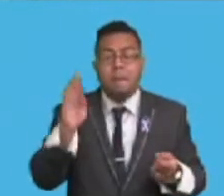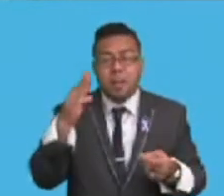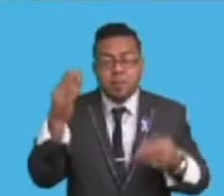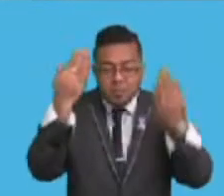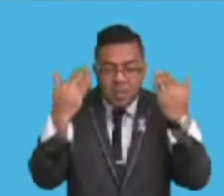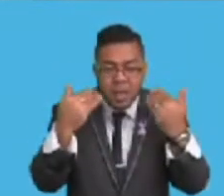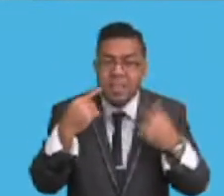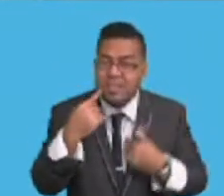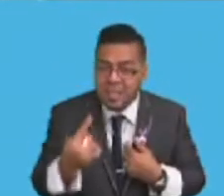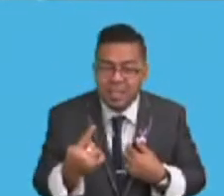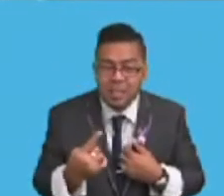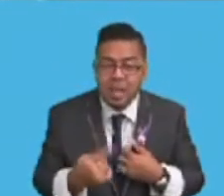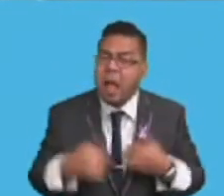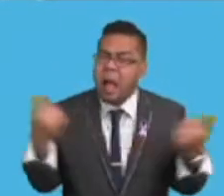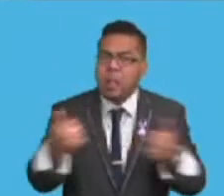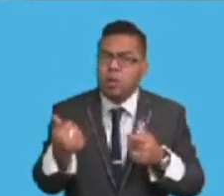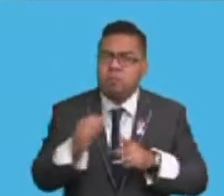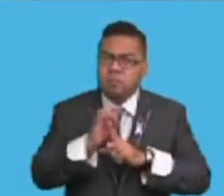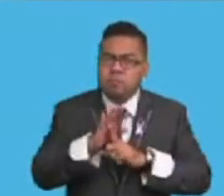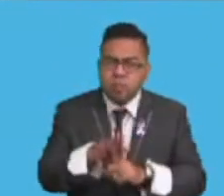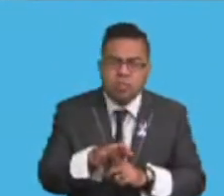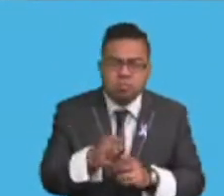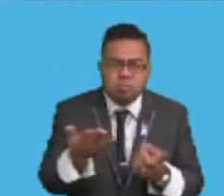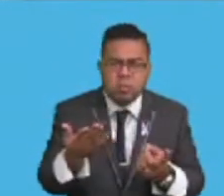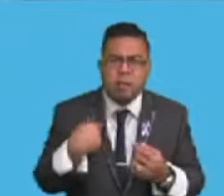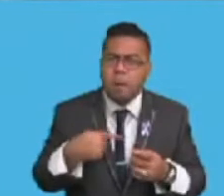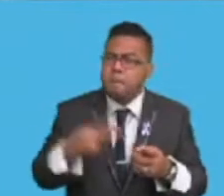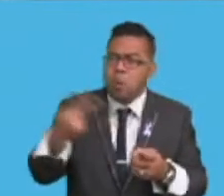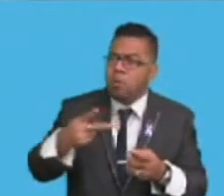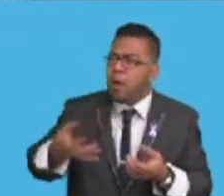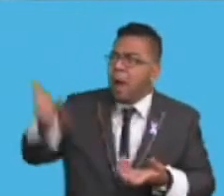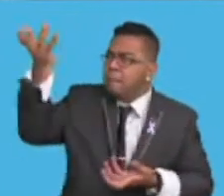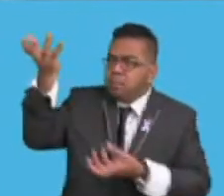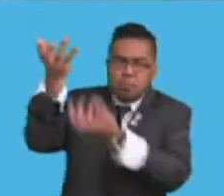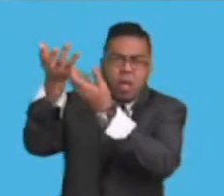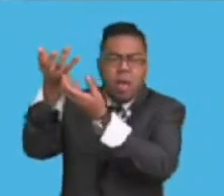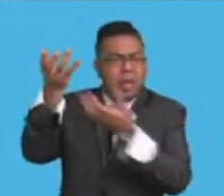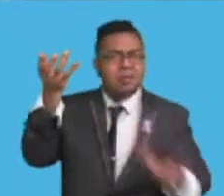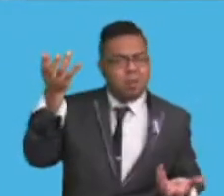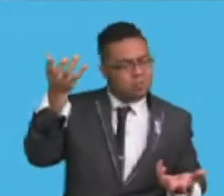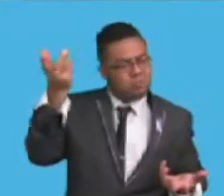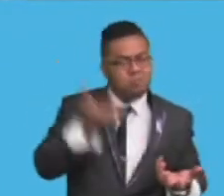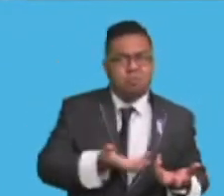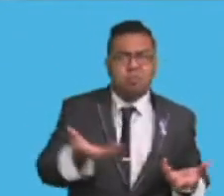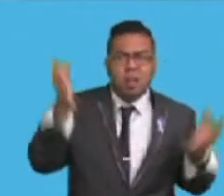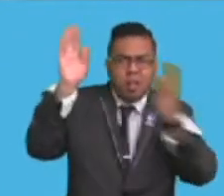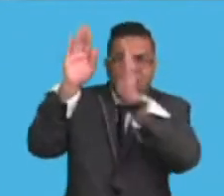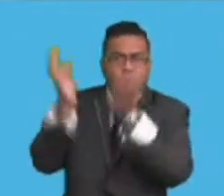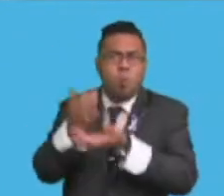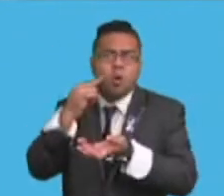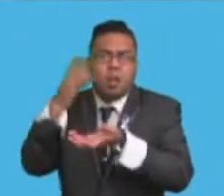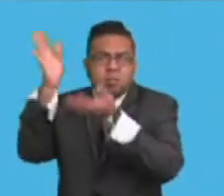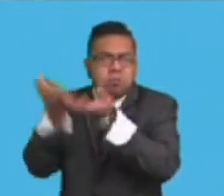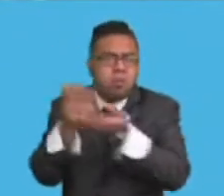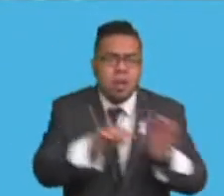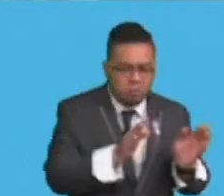a lot of pressure, a lot of pressure both upstream and downstream. Upstream in terms of two effects.